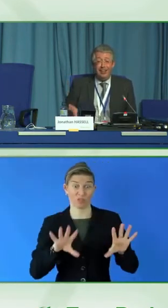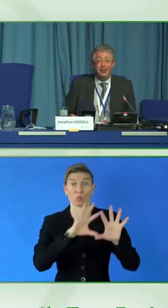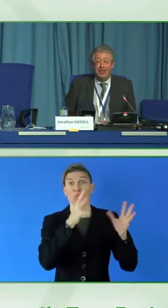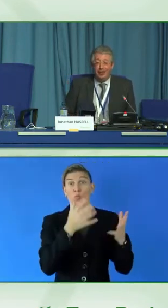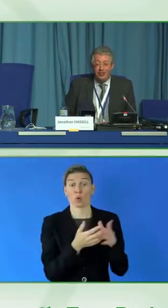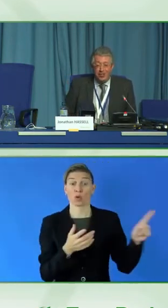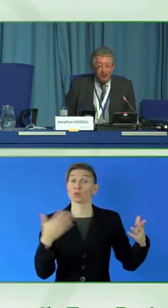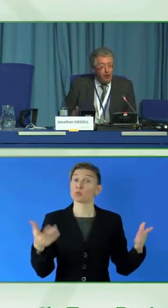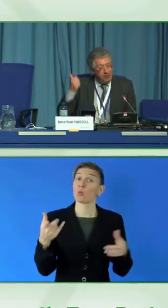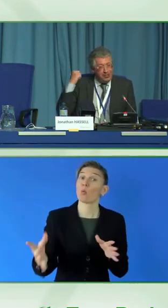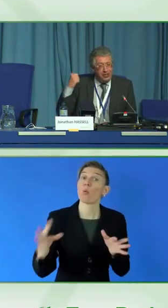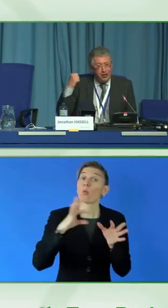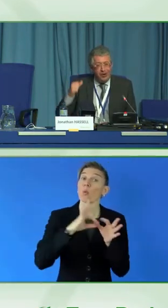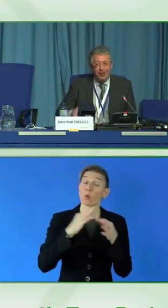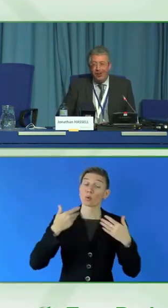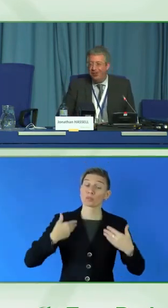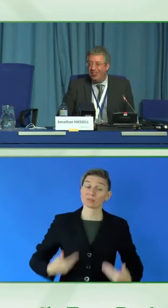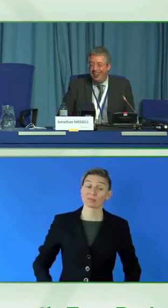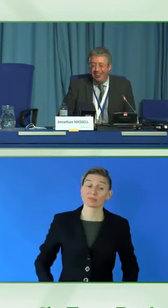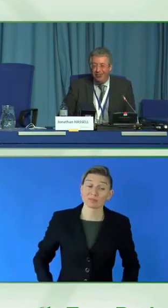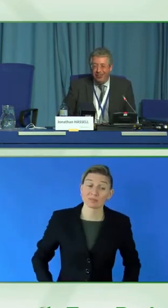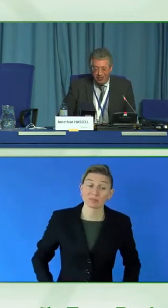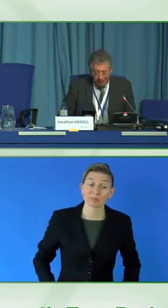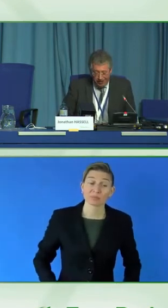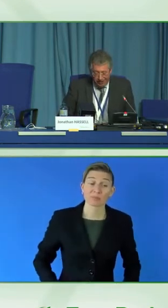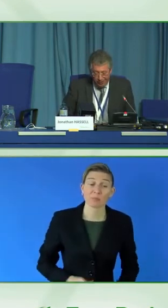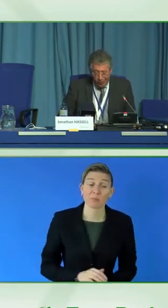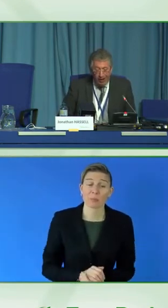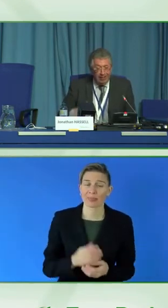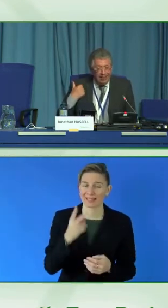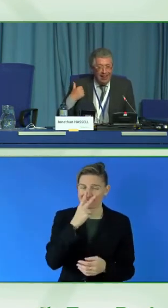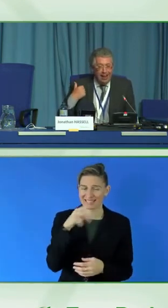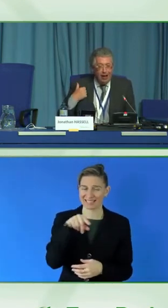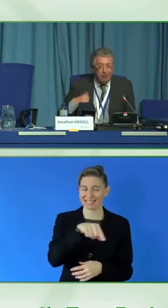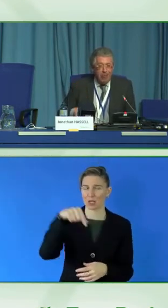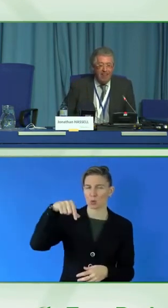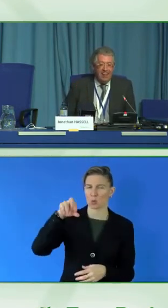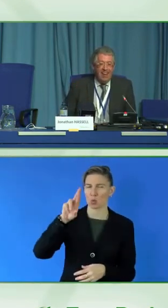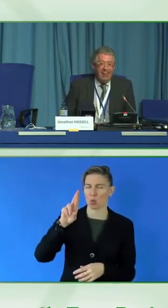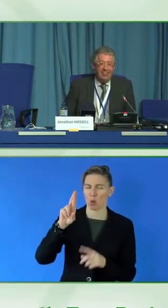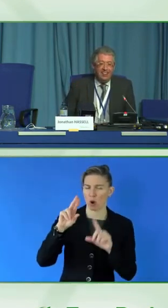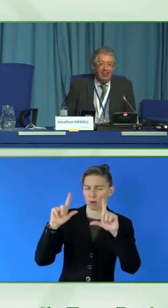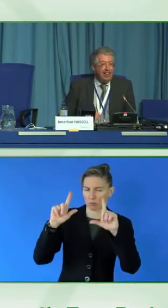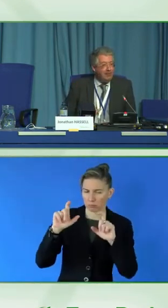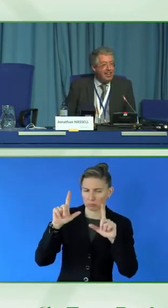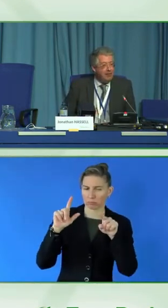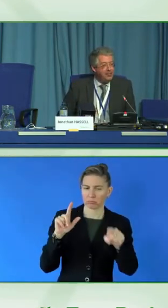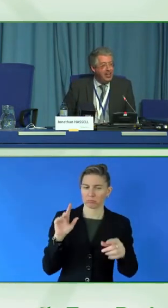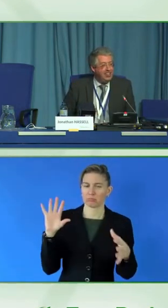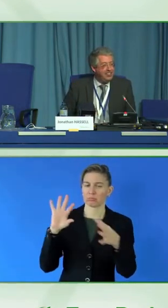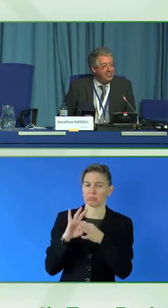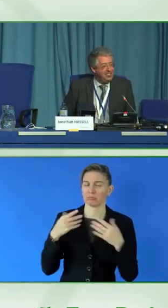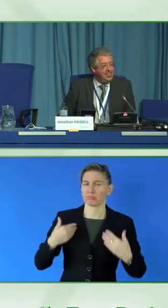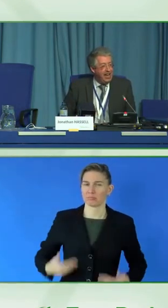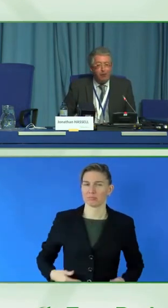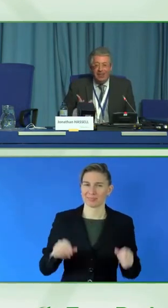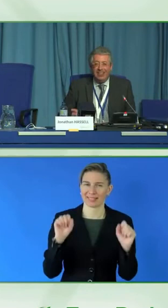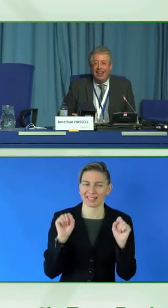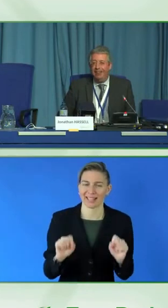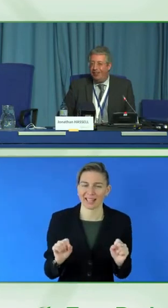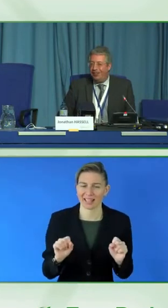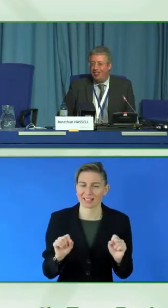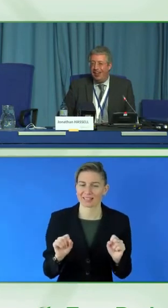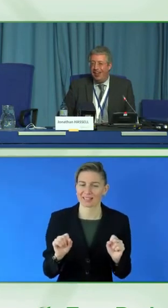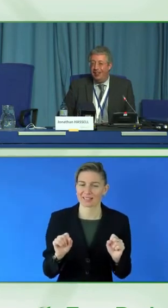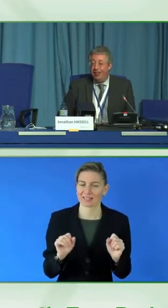Jonathan at hassleinclusion.com. There's a QR code on the screen there as well. And I'd love to have a chat to see how